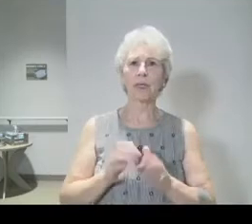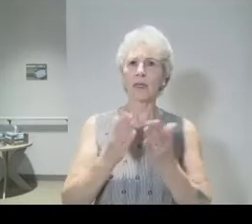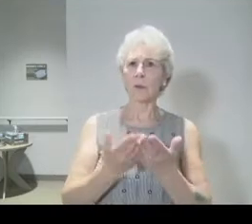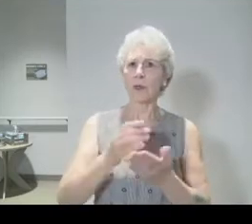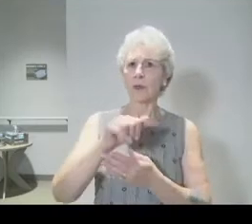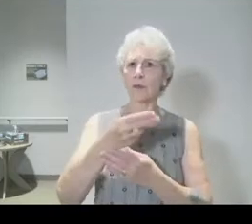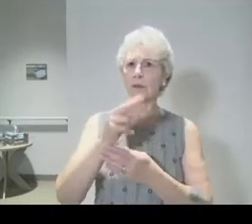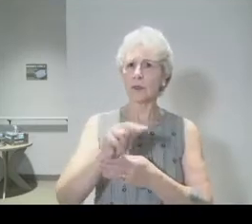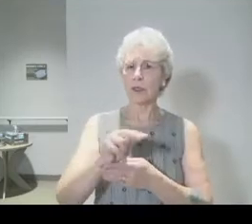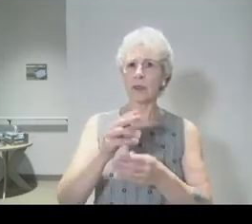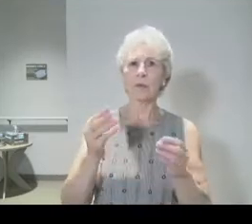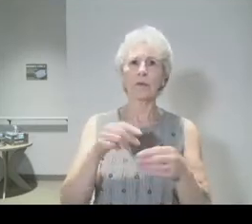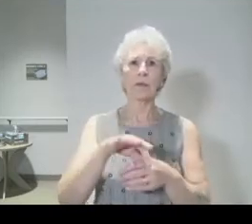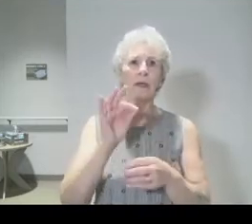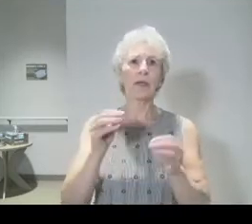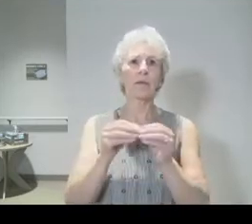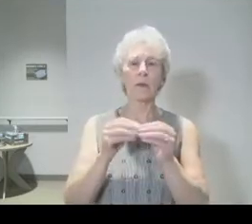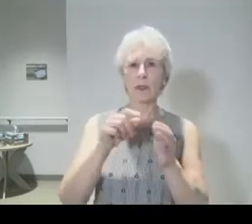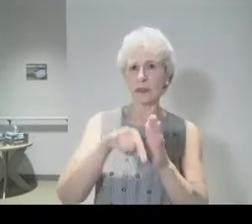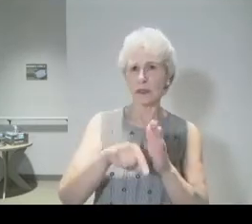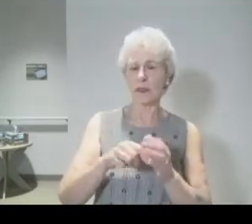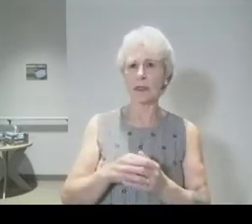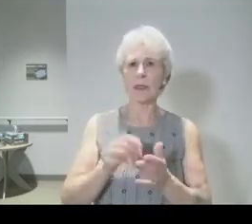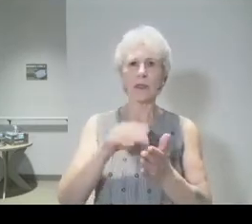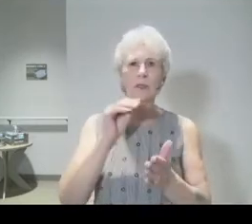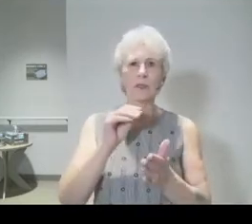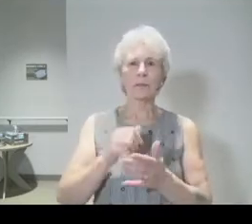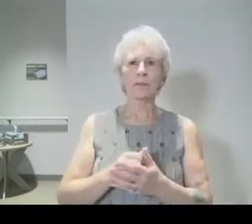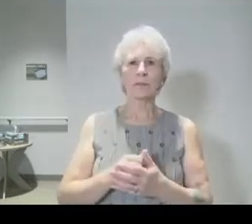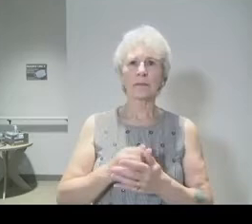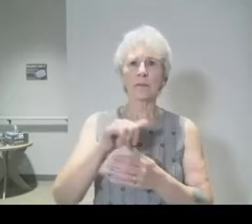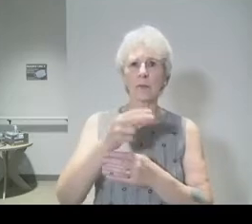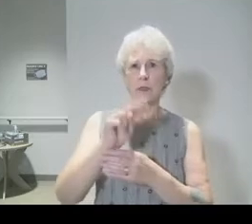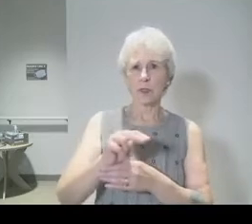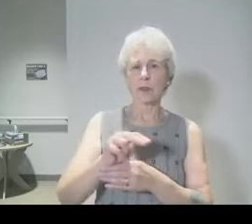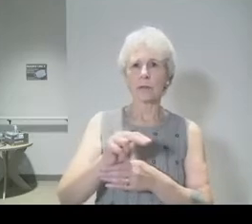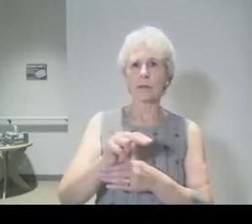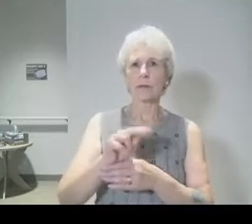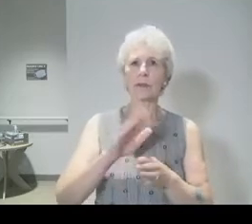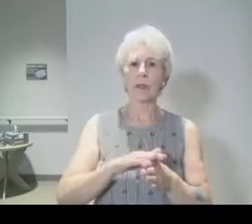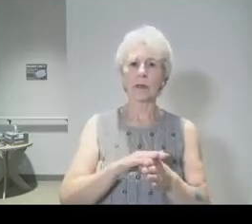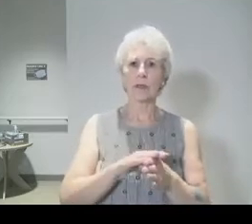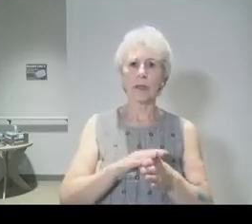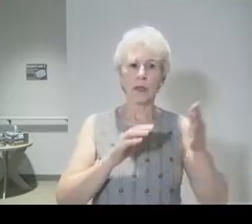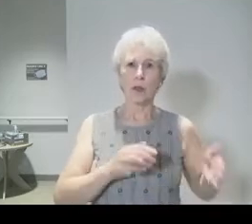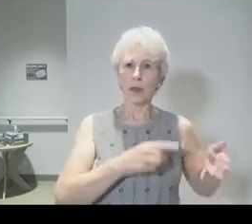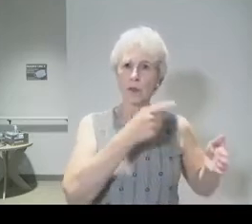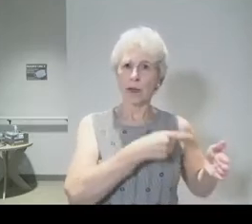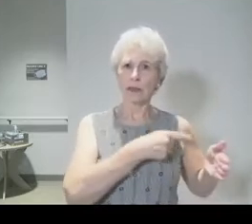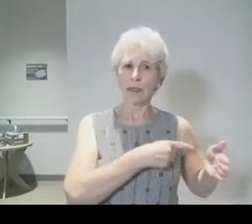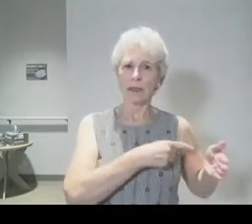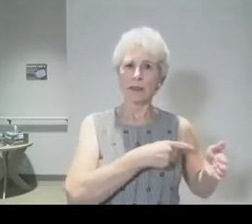find a little more detail about this situation in John 13. We learn that John was on the right side of Jesus, and he